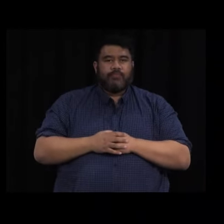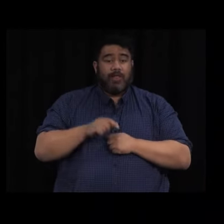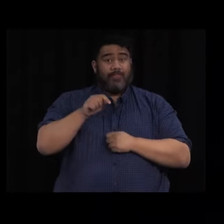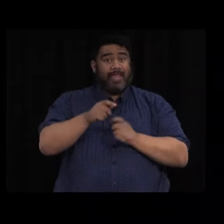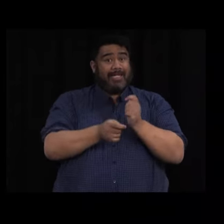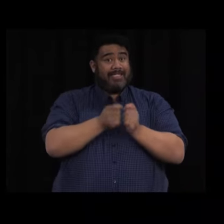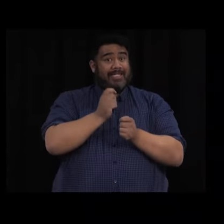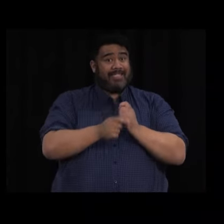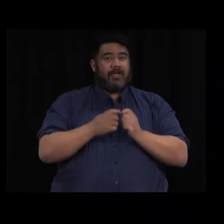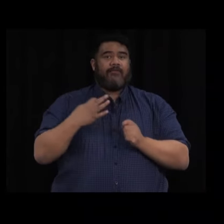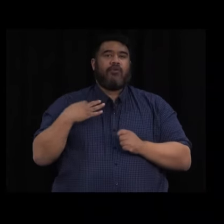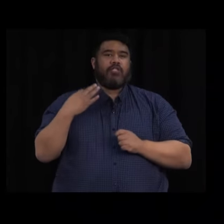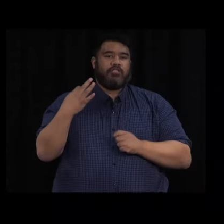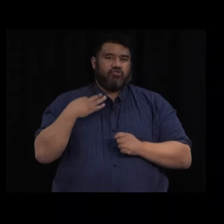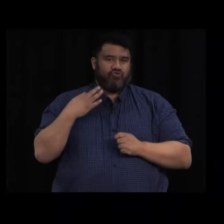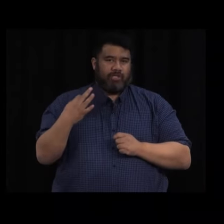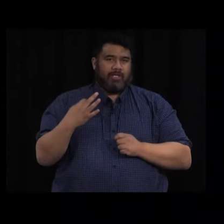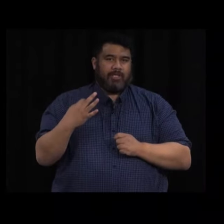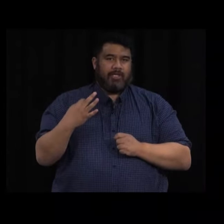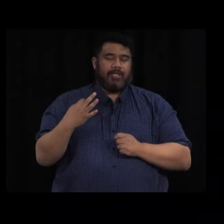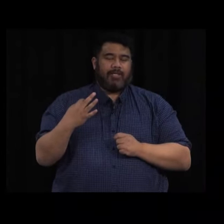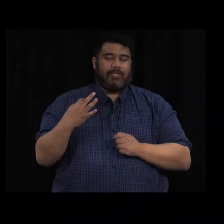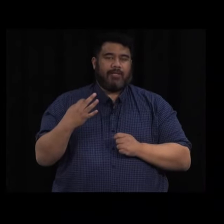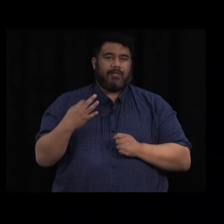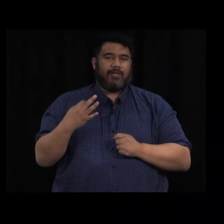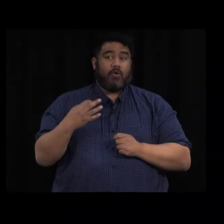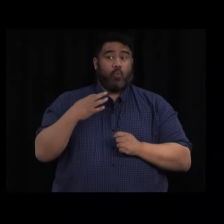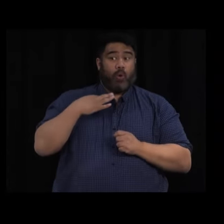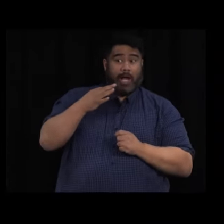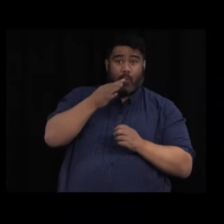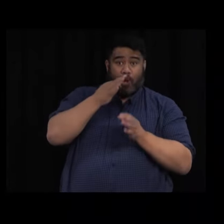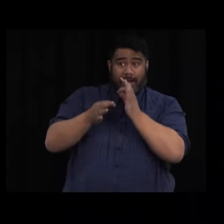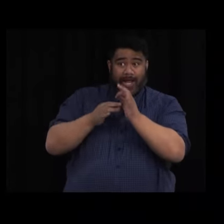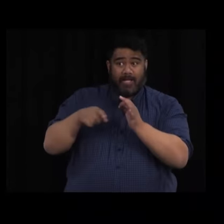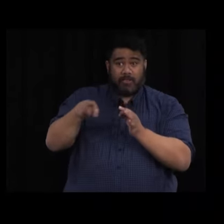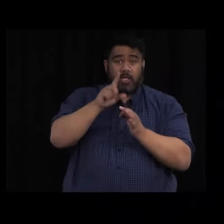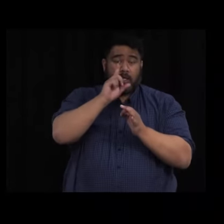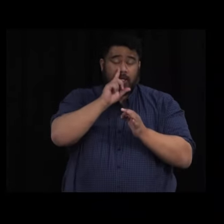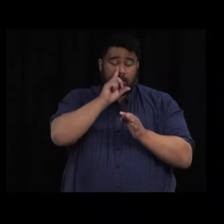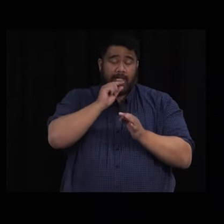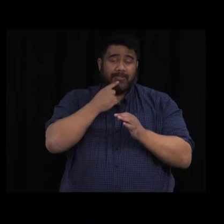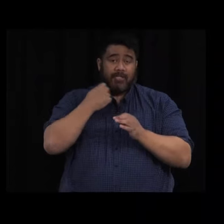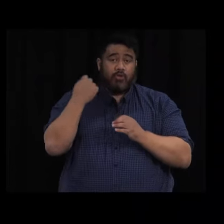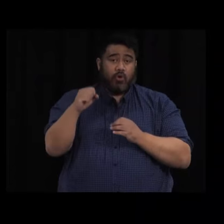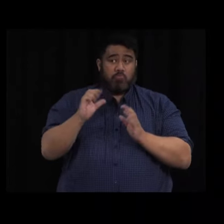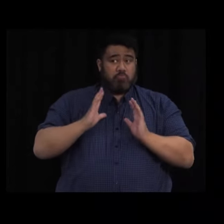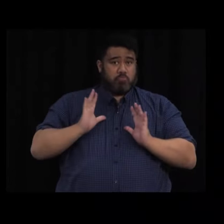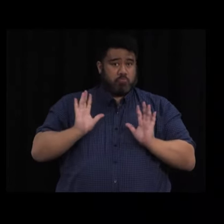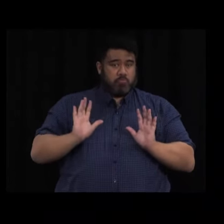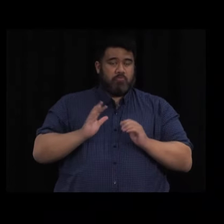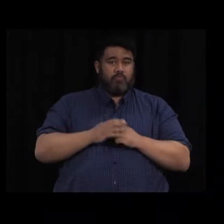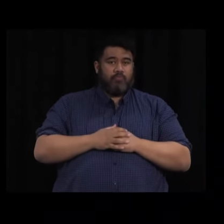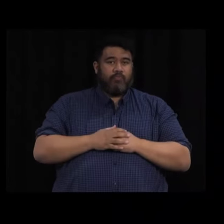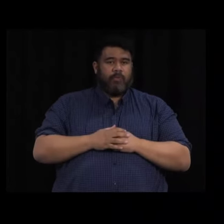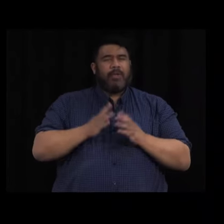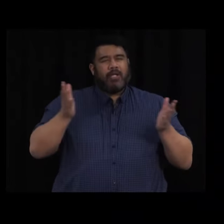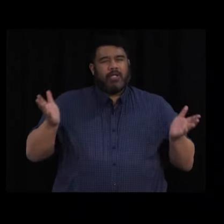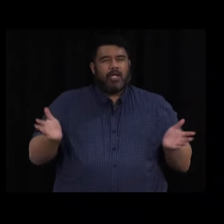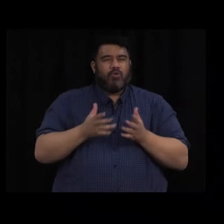testing is voluntary. It is not required. But I'm encouraging employers to support your workers to participate in this.